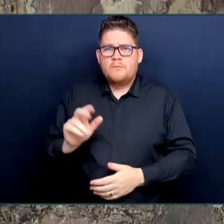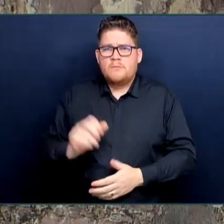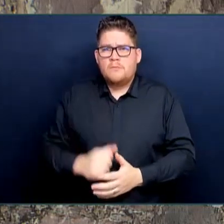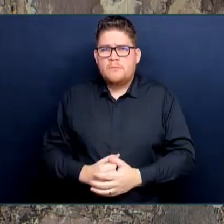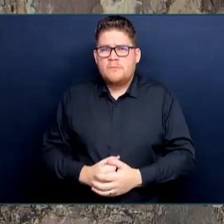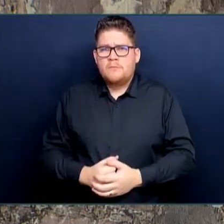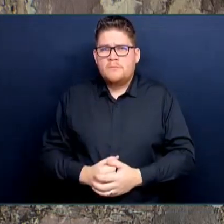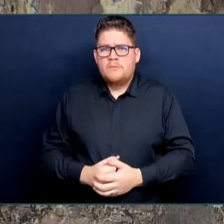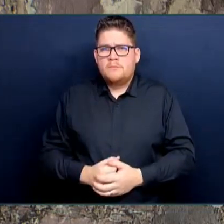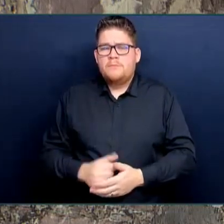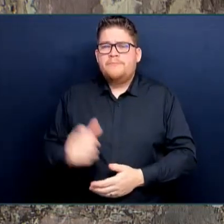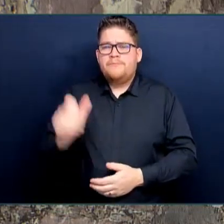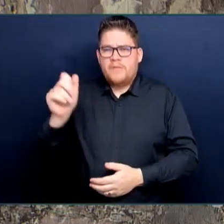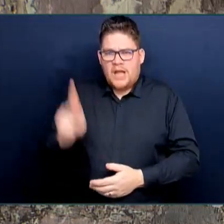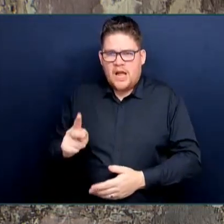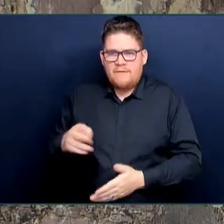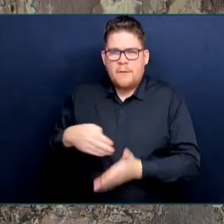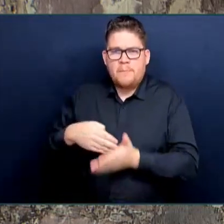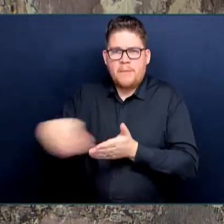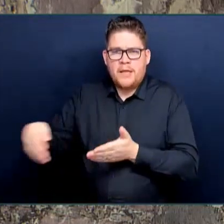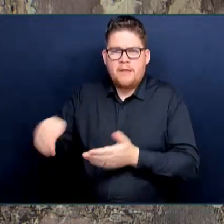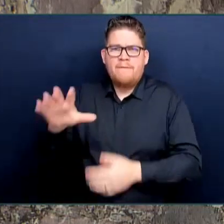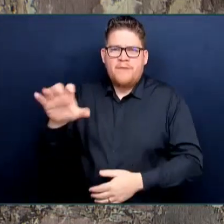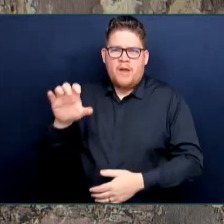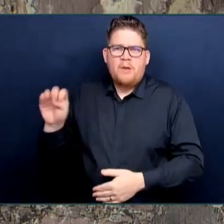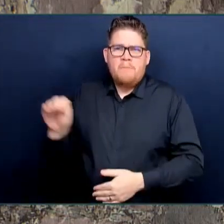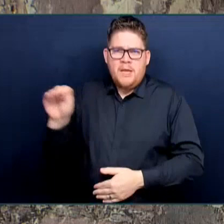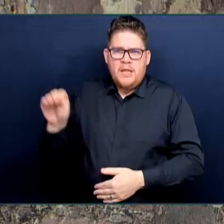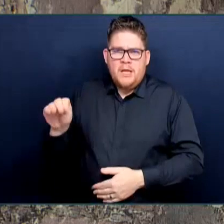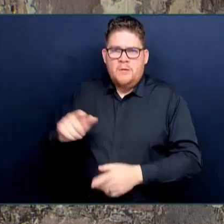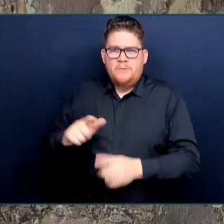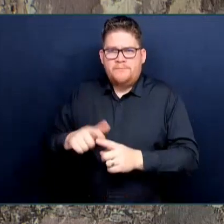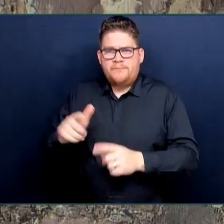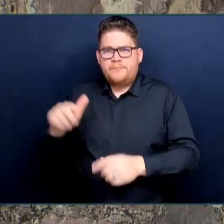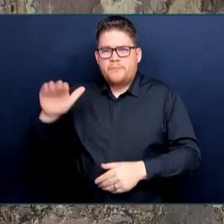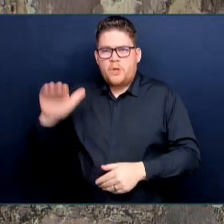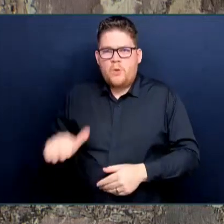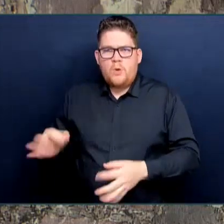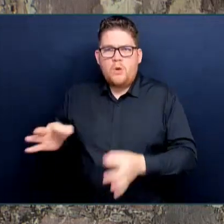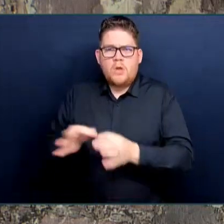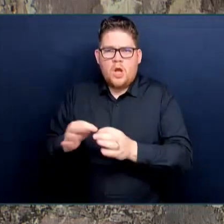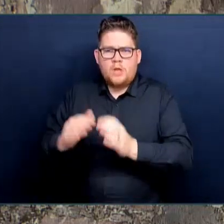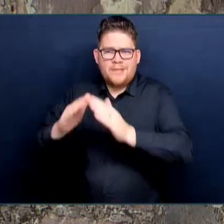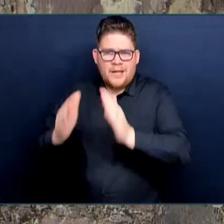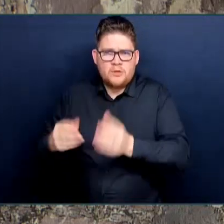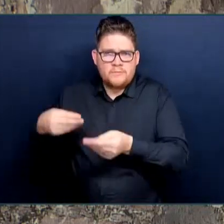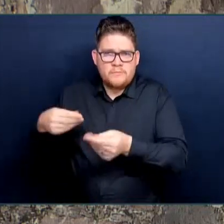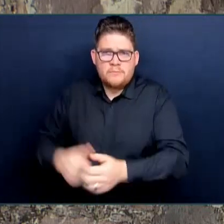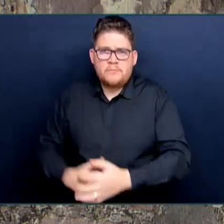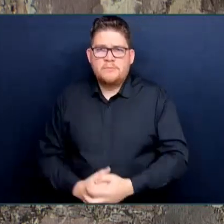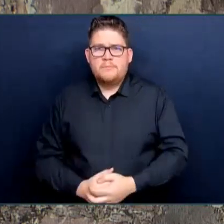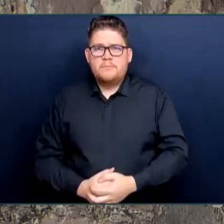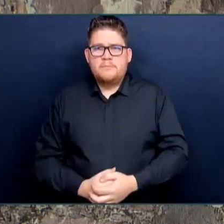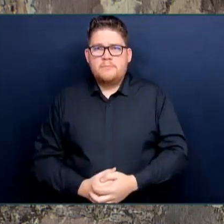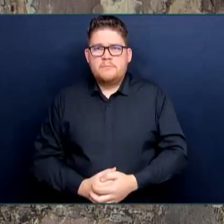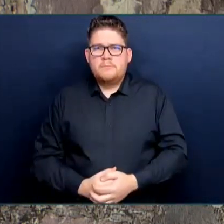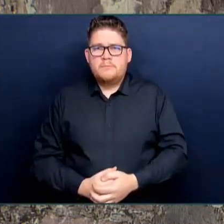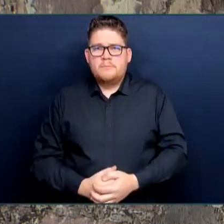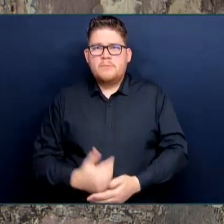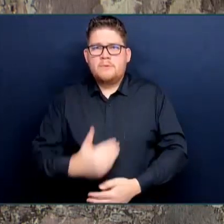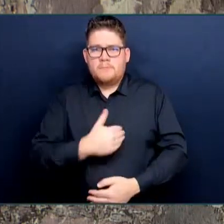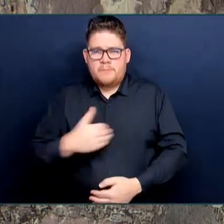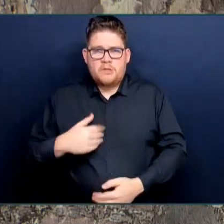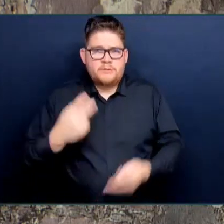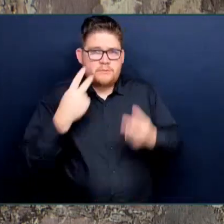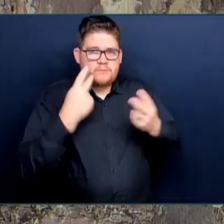is well aware on public safety when we established peer response teams to take the pressure off police to respond to people in mental